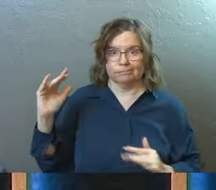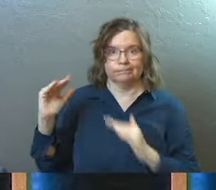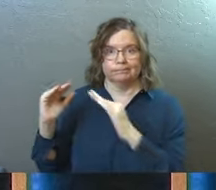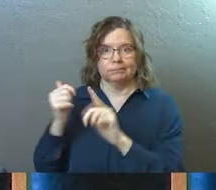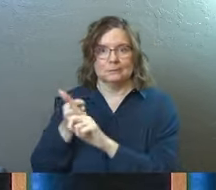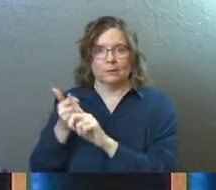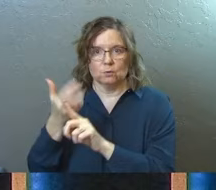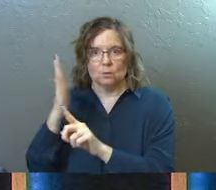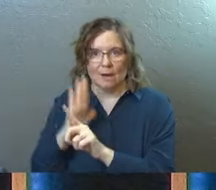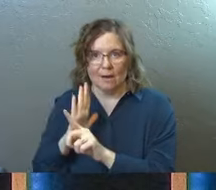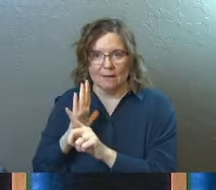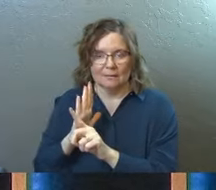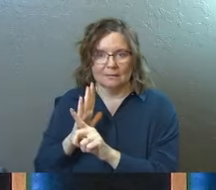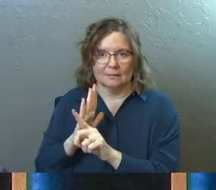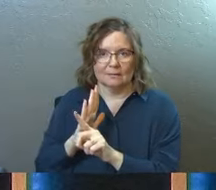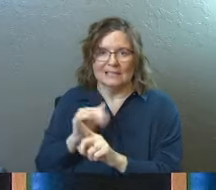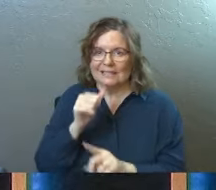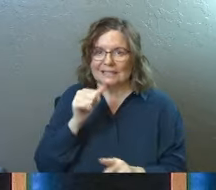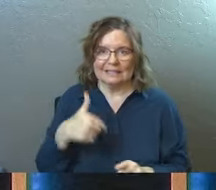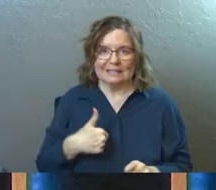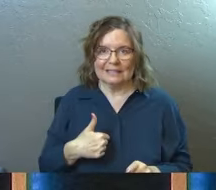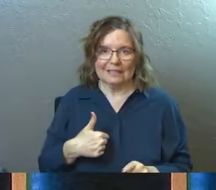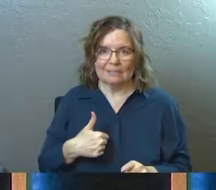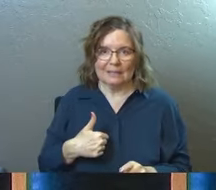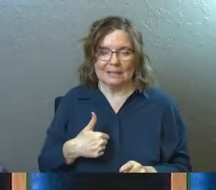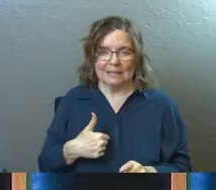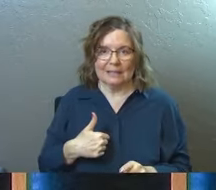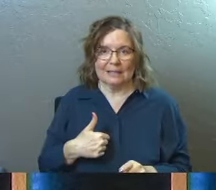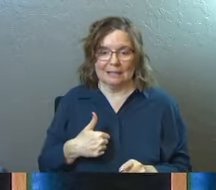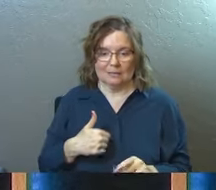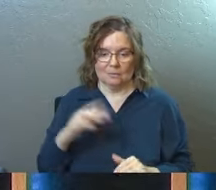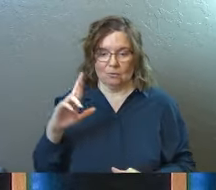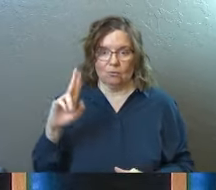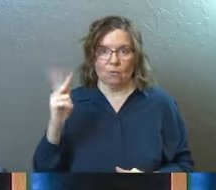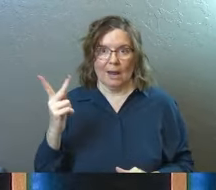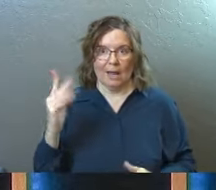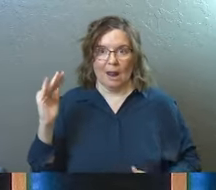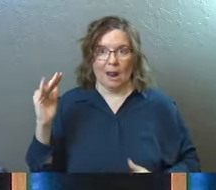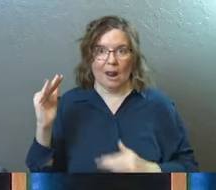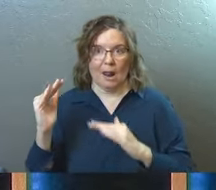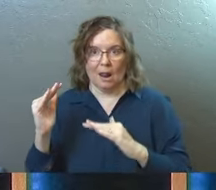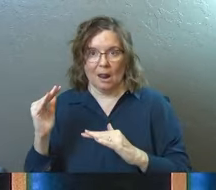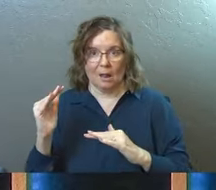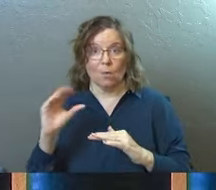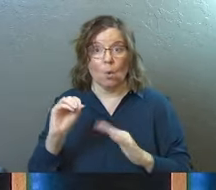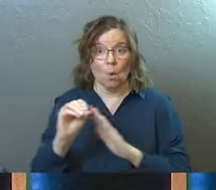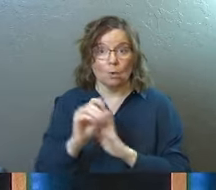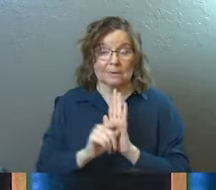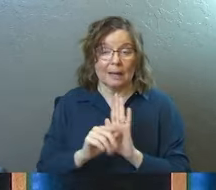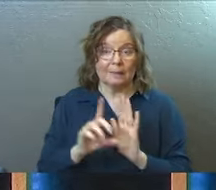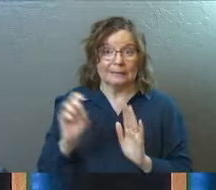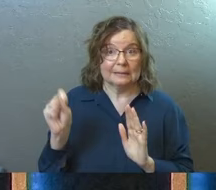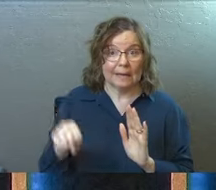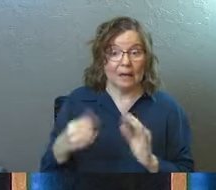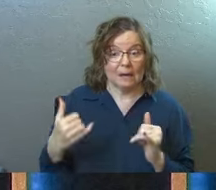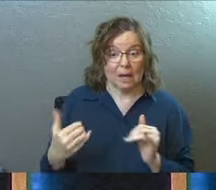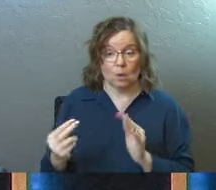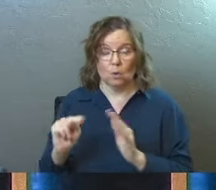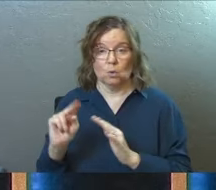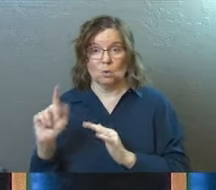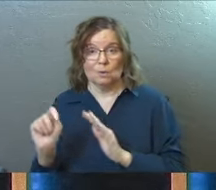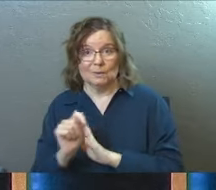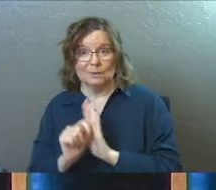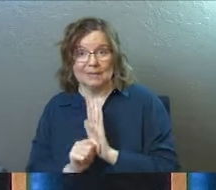anymore. It doesn't give me any posture. It doesn't give me any rank. It doesn't give me any value. It only gives me